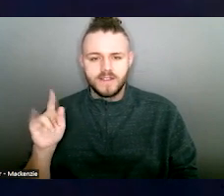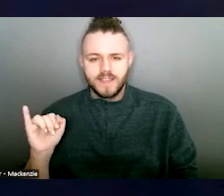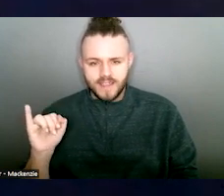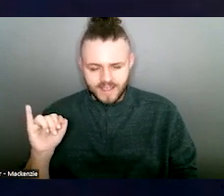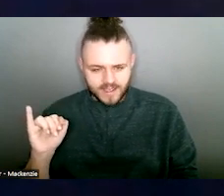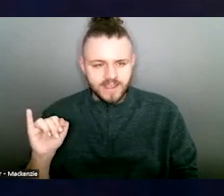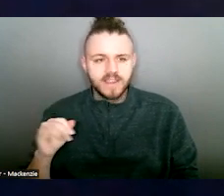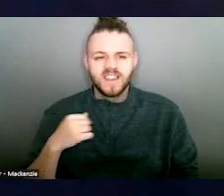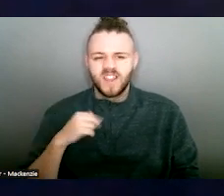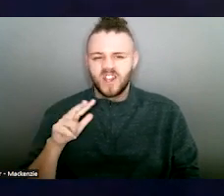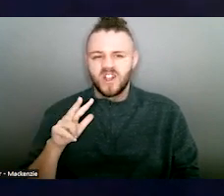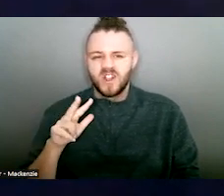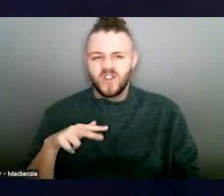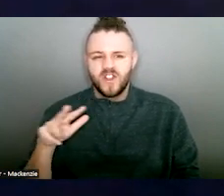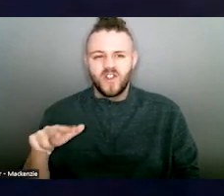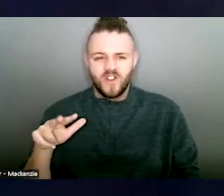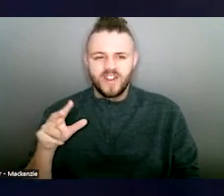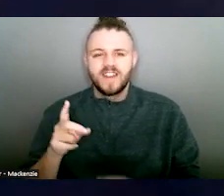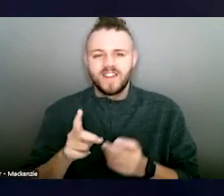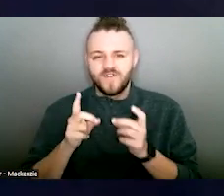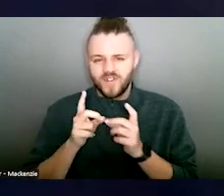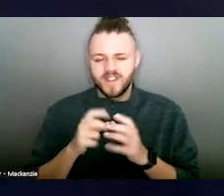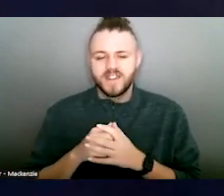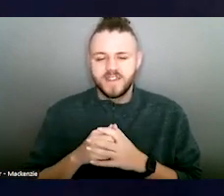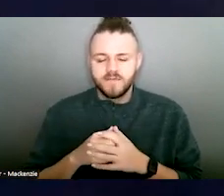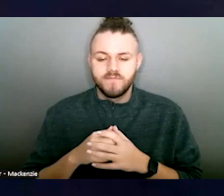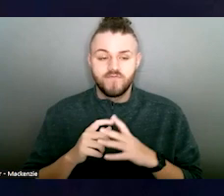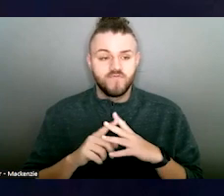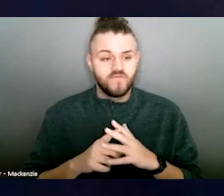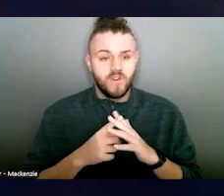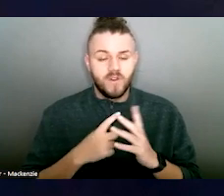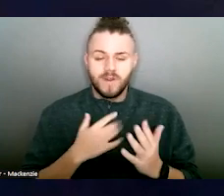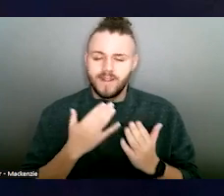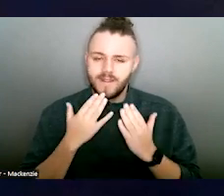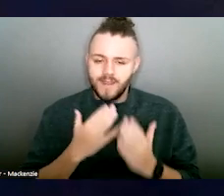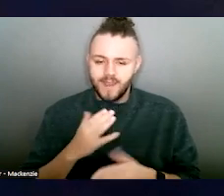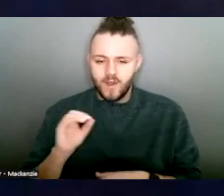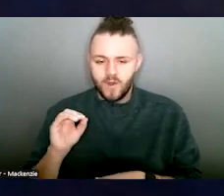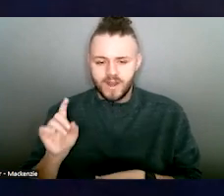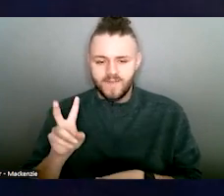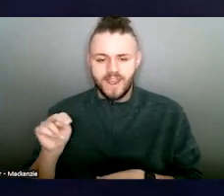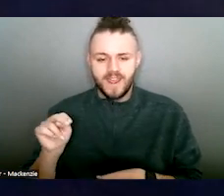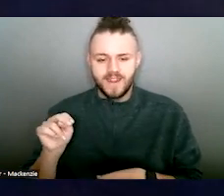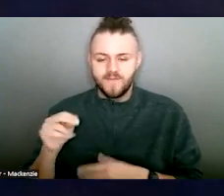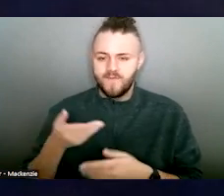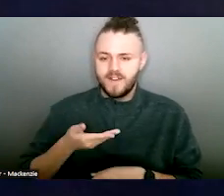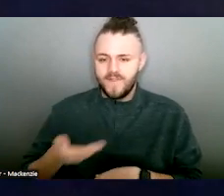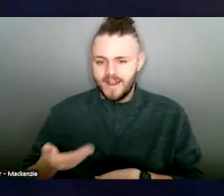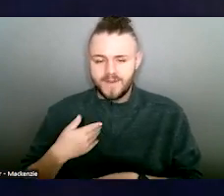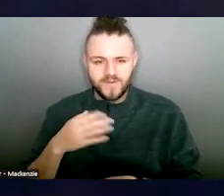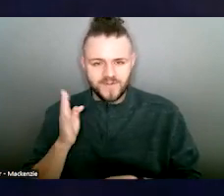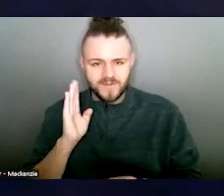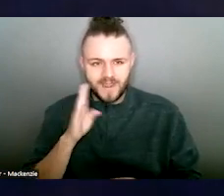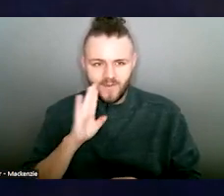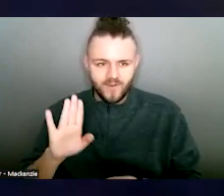District. I would like to start by thanking the Ohio Domestic Violence Network for inviting me to speak at their advocacy